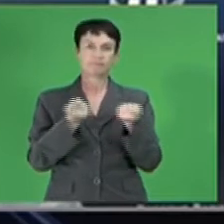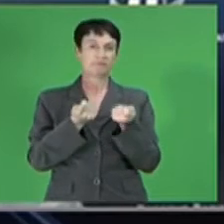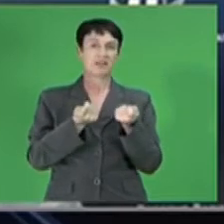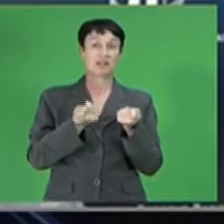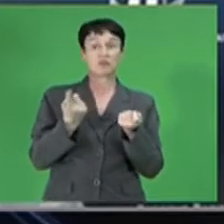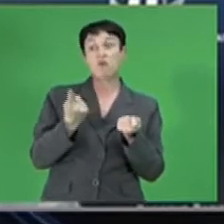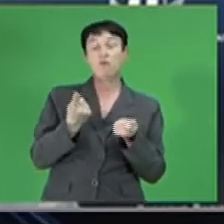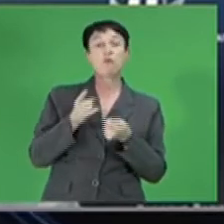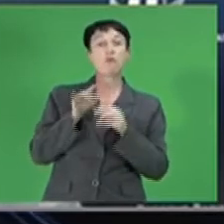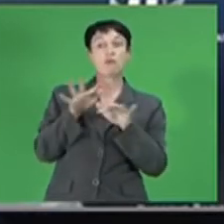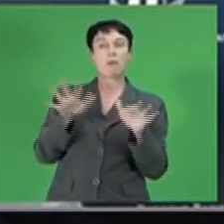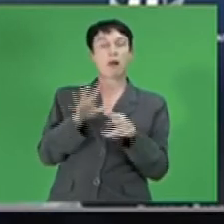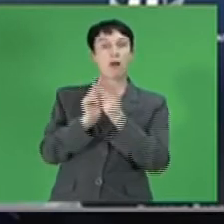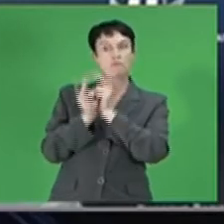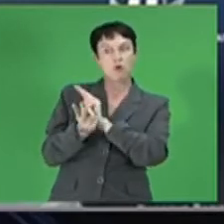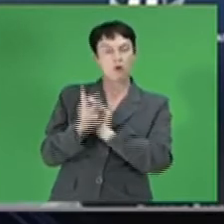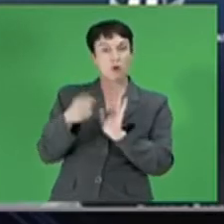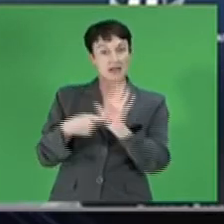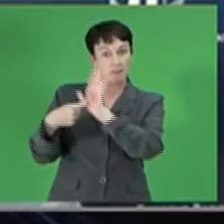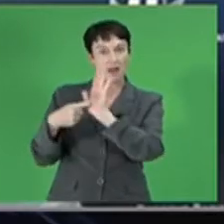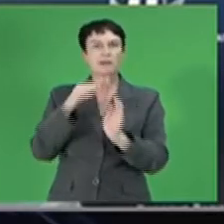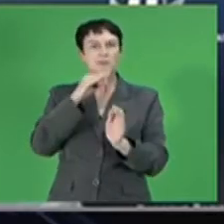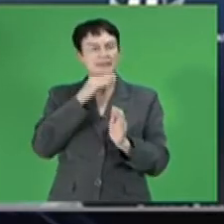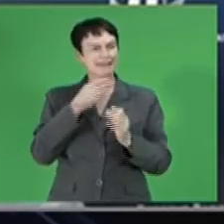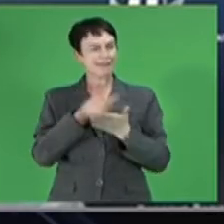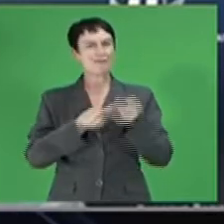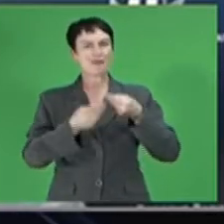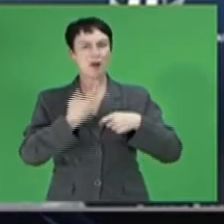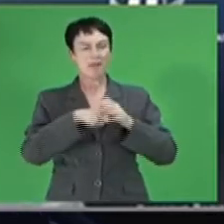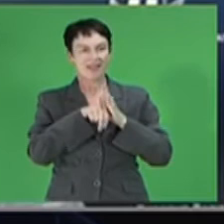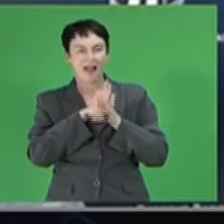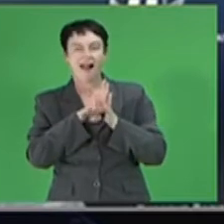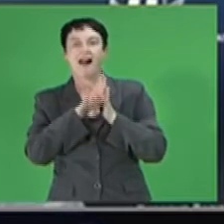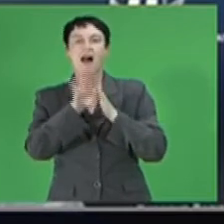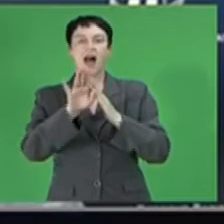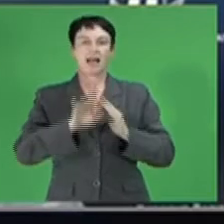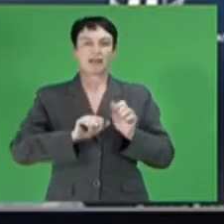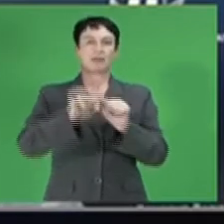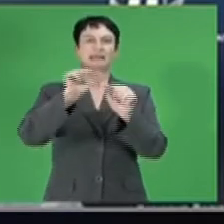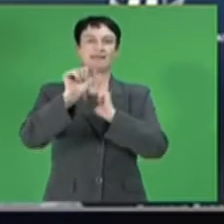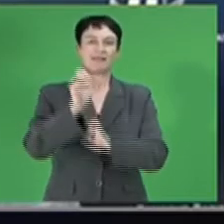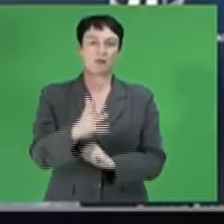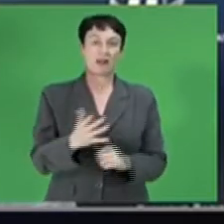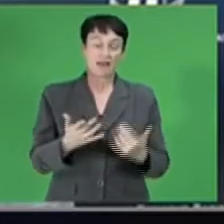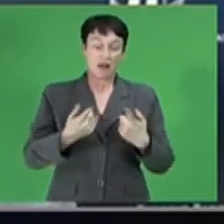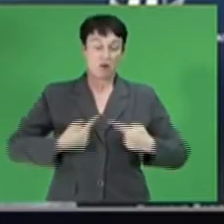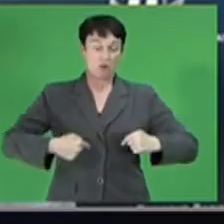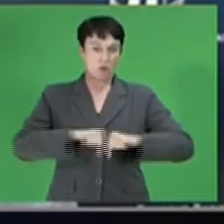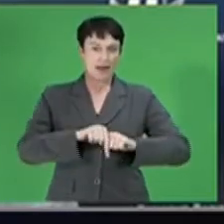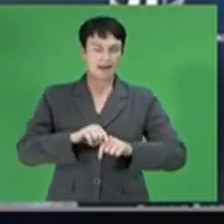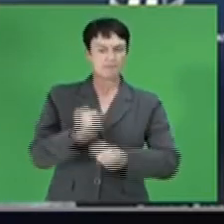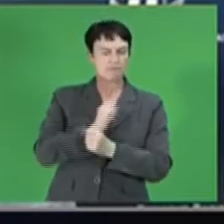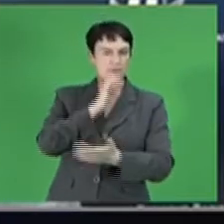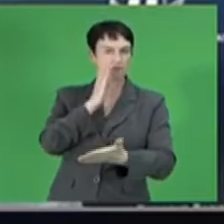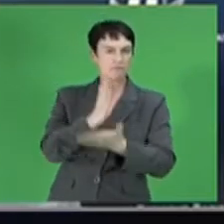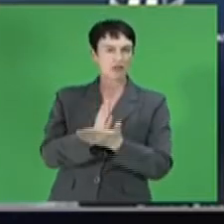demand as the economy continues to recover. The bank has ensured adequate liquidity in